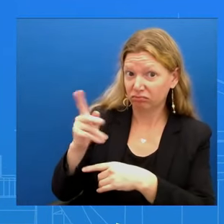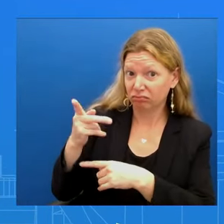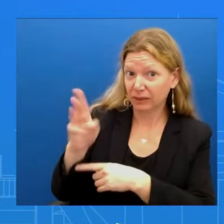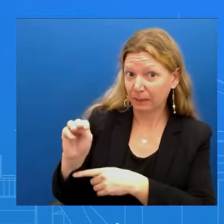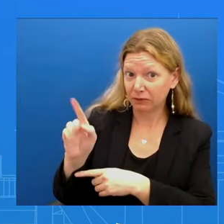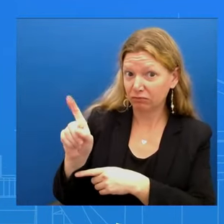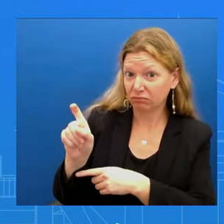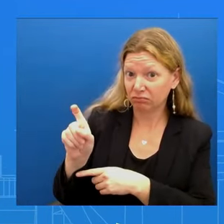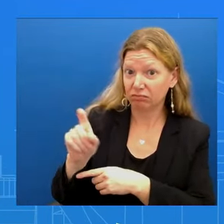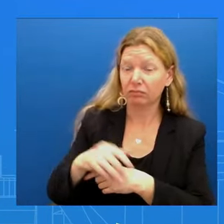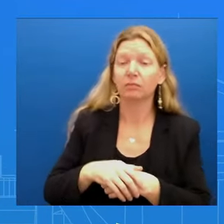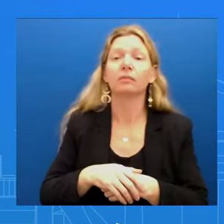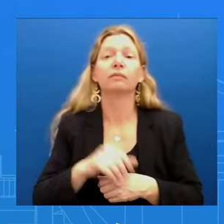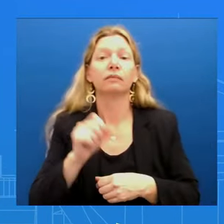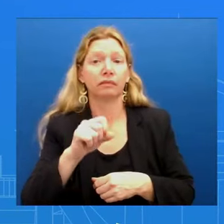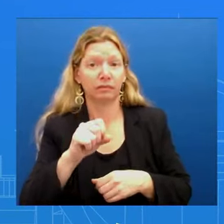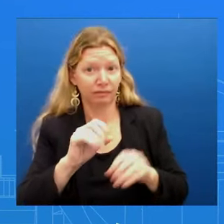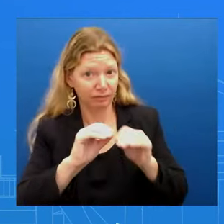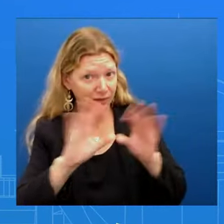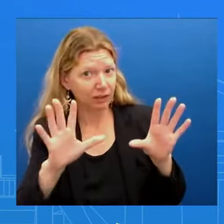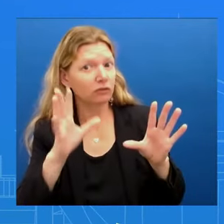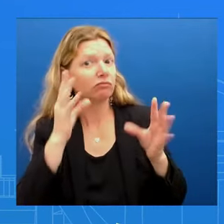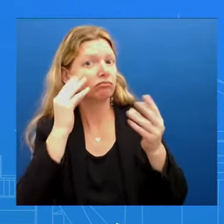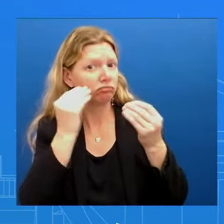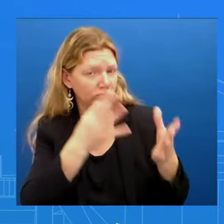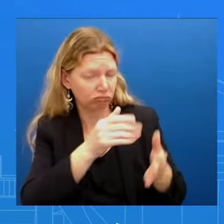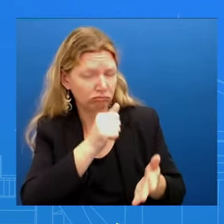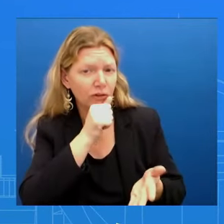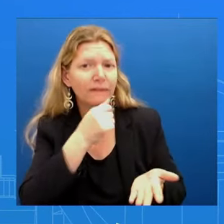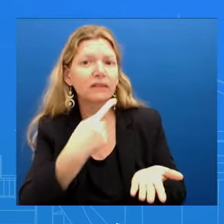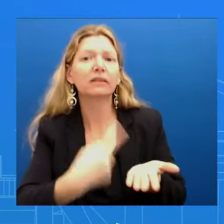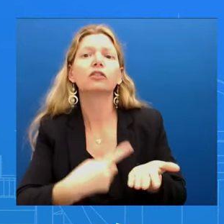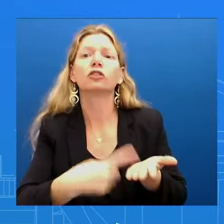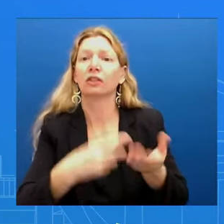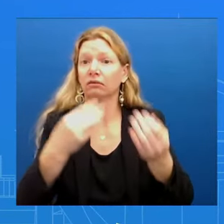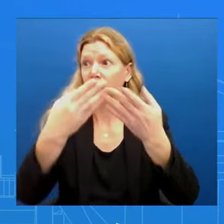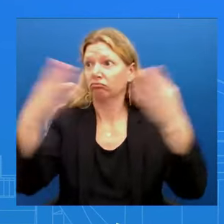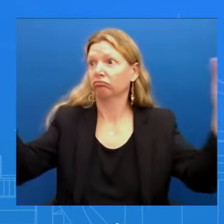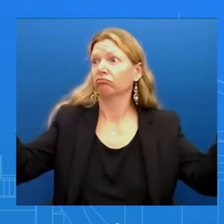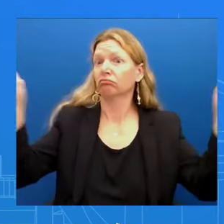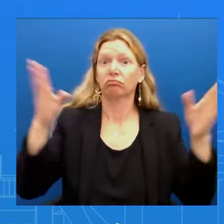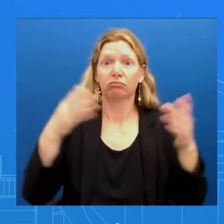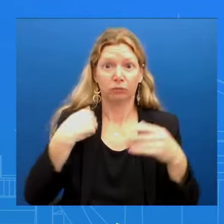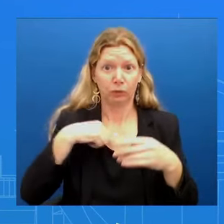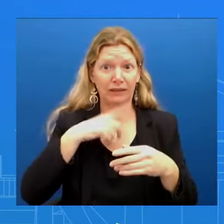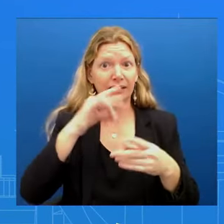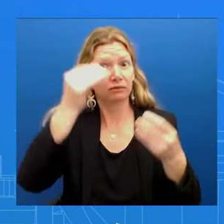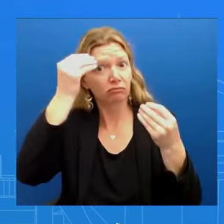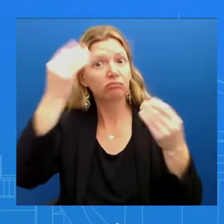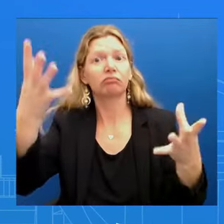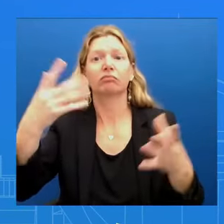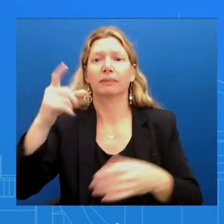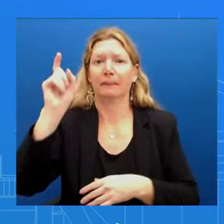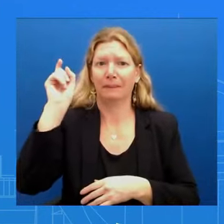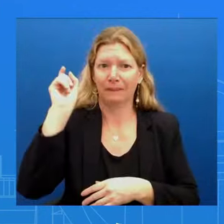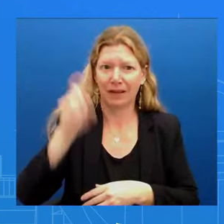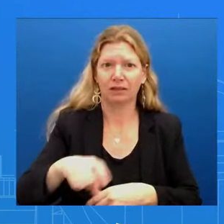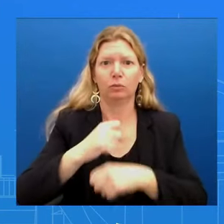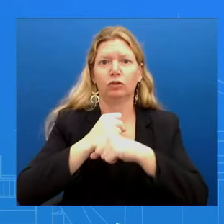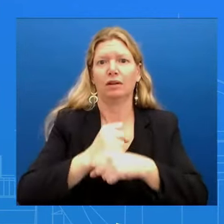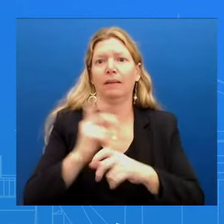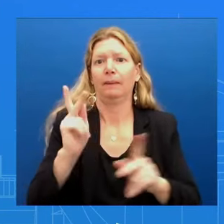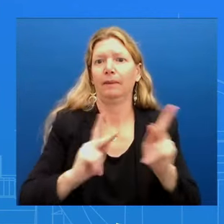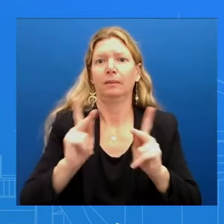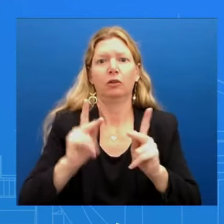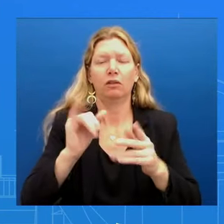made them privately we've made them publicly I won't speak for the Israelis or Or what they may or may not do But they but they've